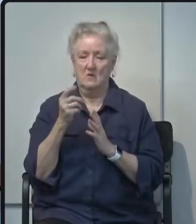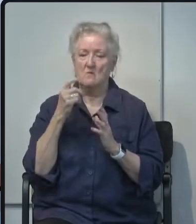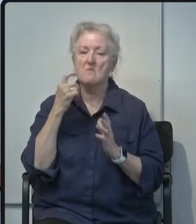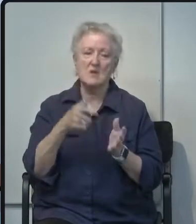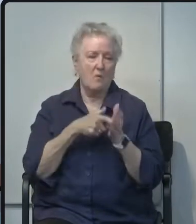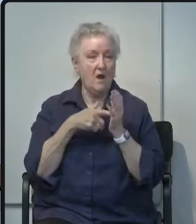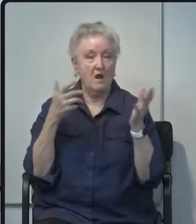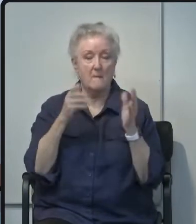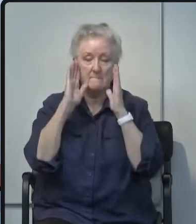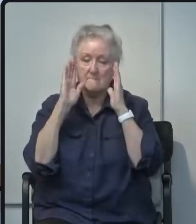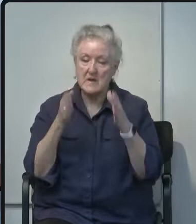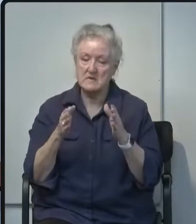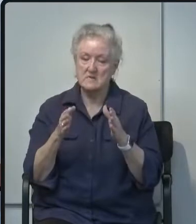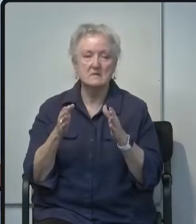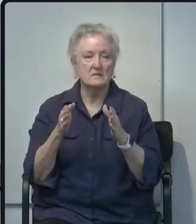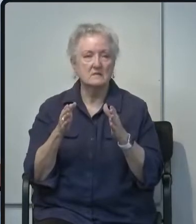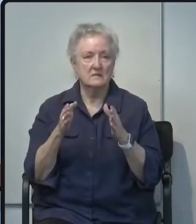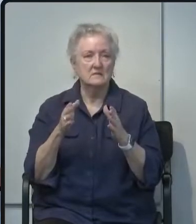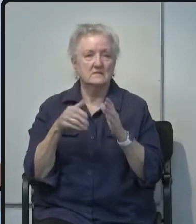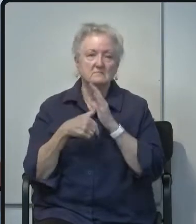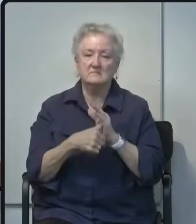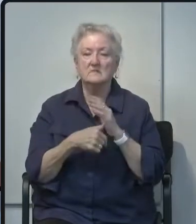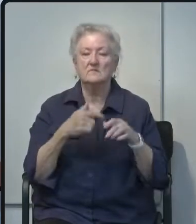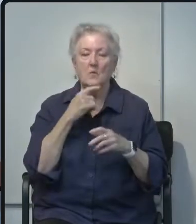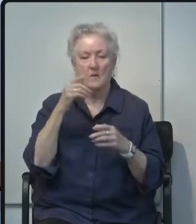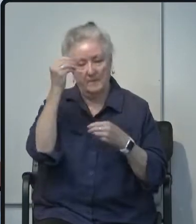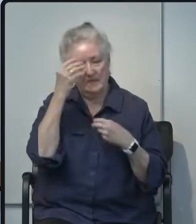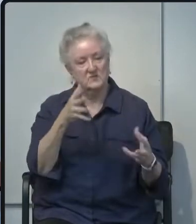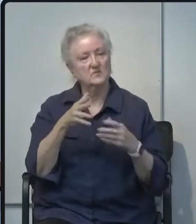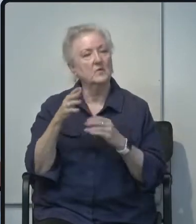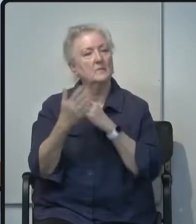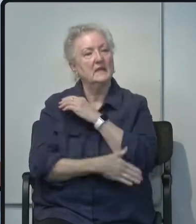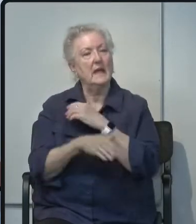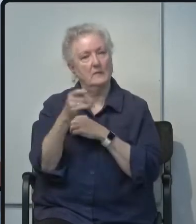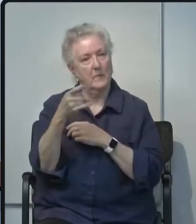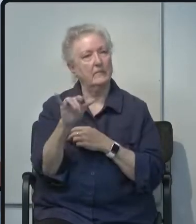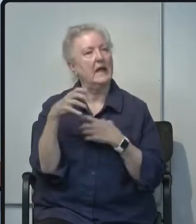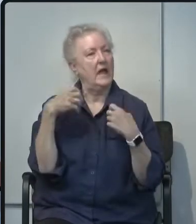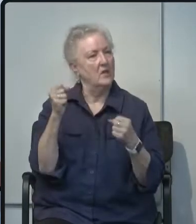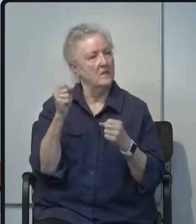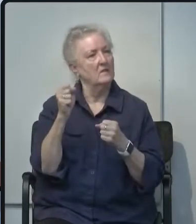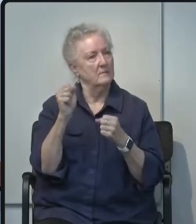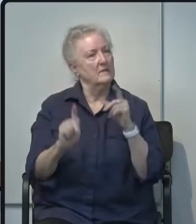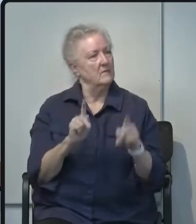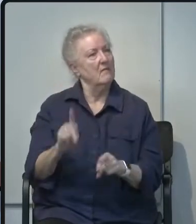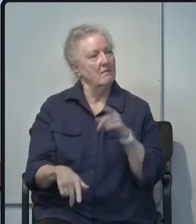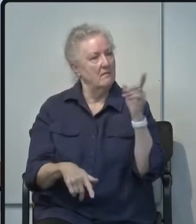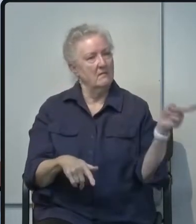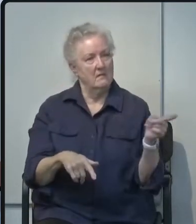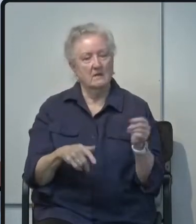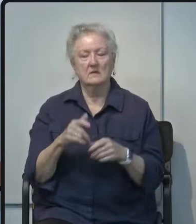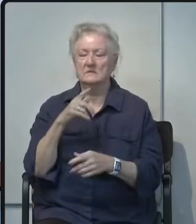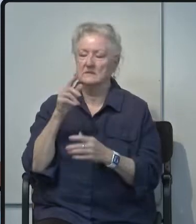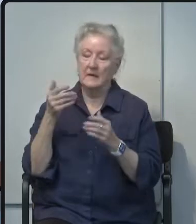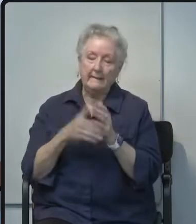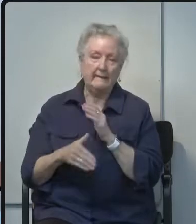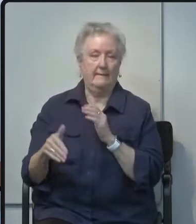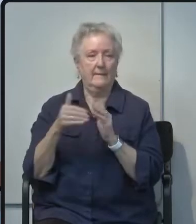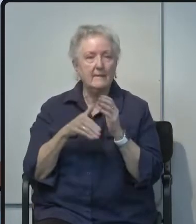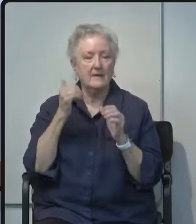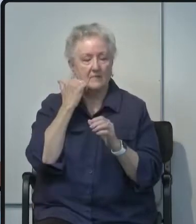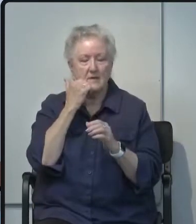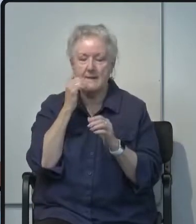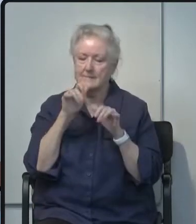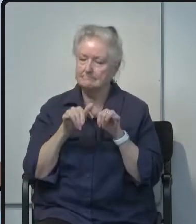special attention to the message from our county's public health officials the simple message we repeat every day remains